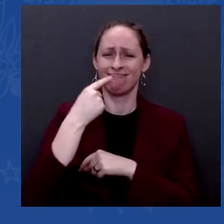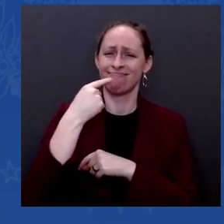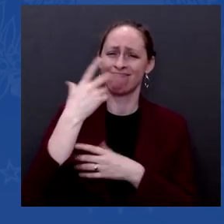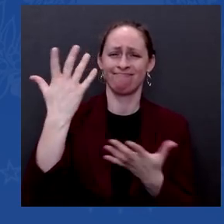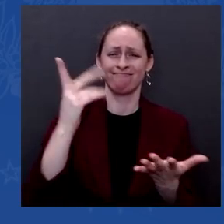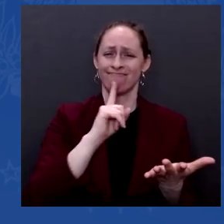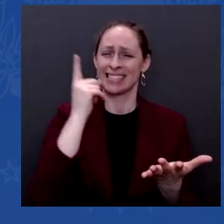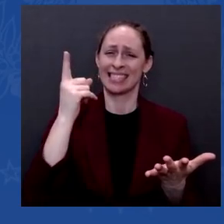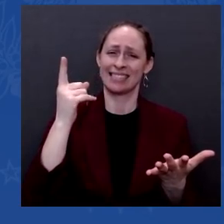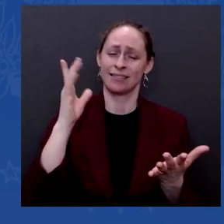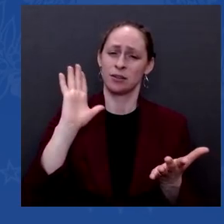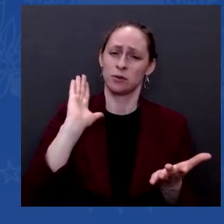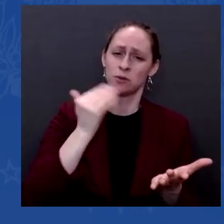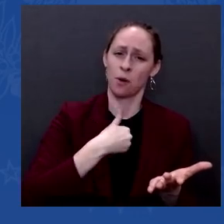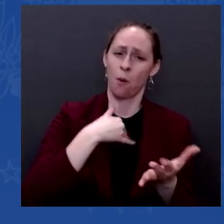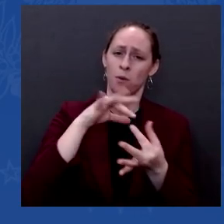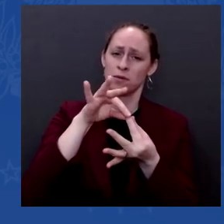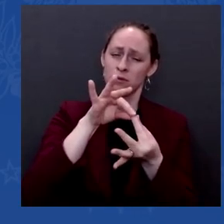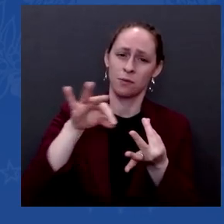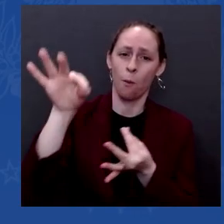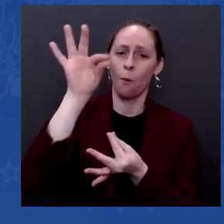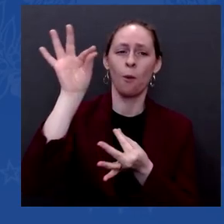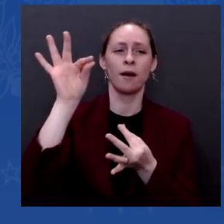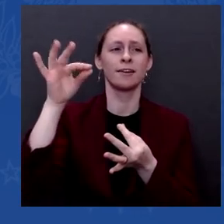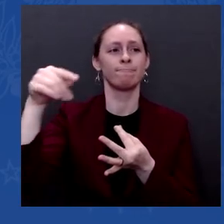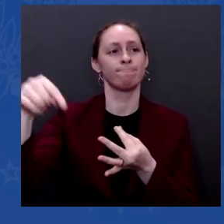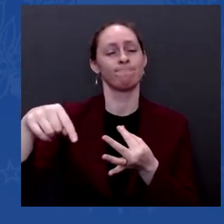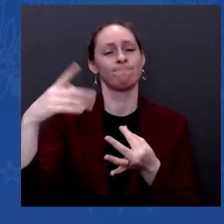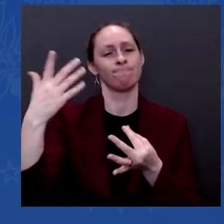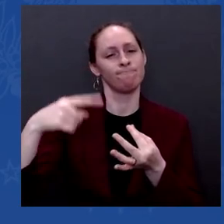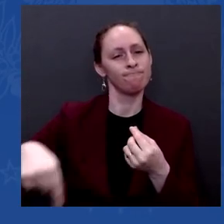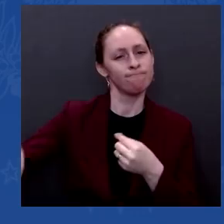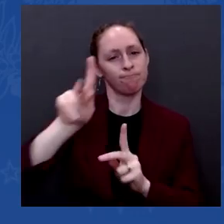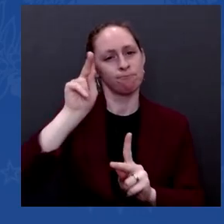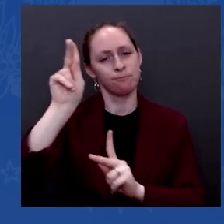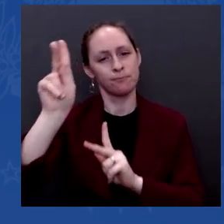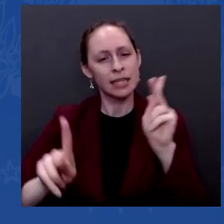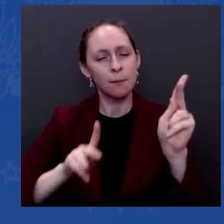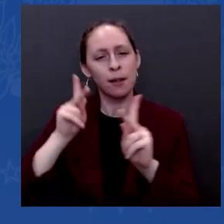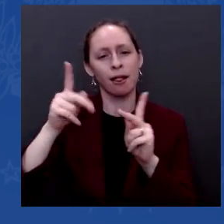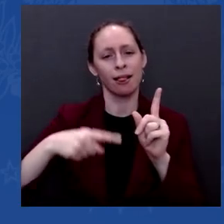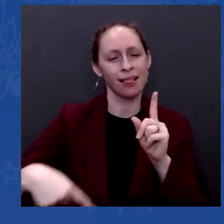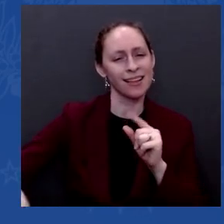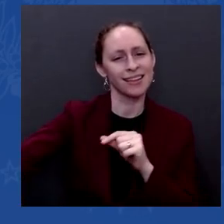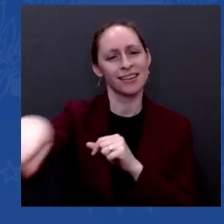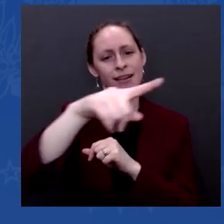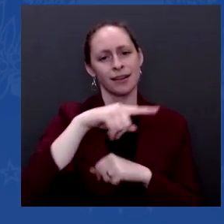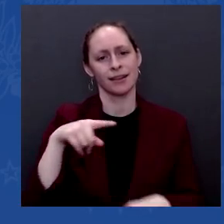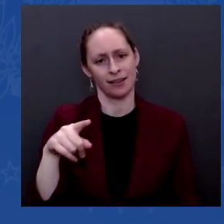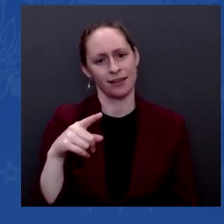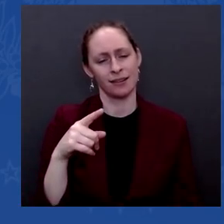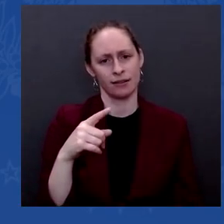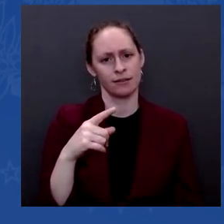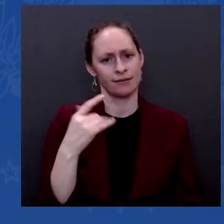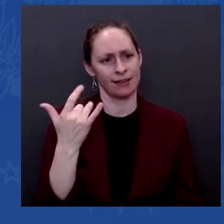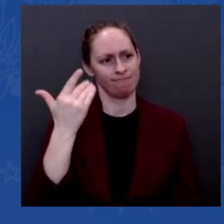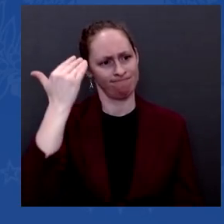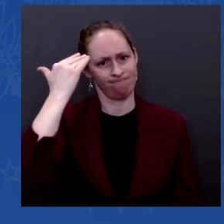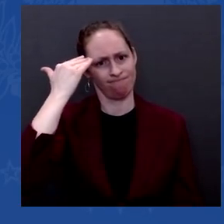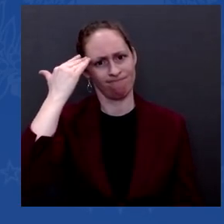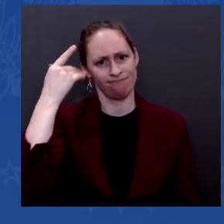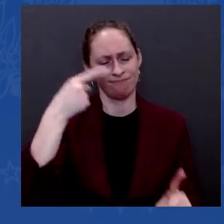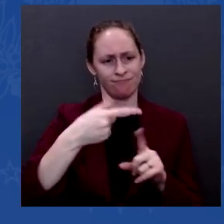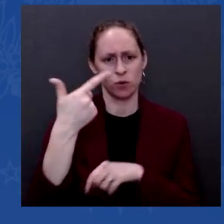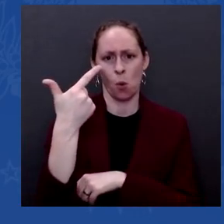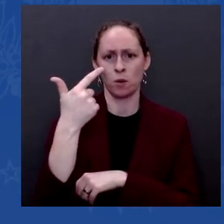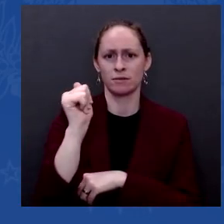speech that you gave on voting rights in Georgia recently, in which you described those who are opposed to you to George Wallace and Jefferson Davis,